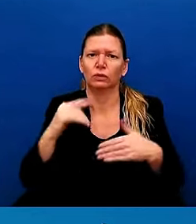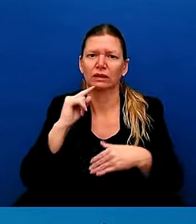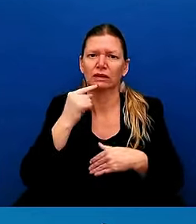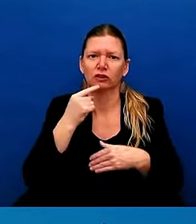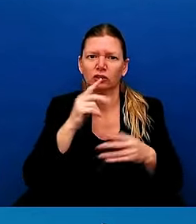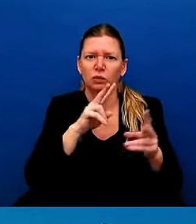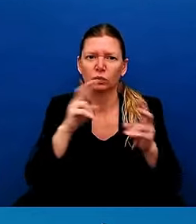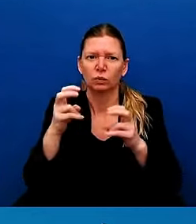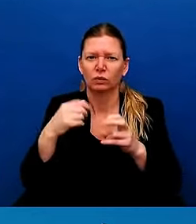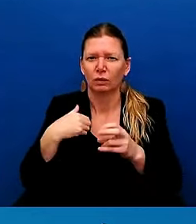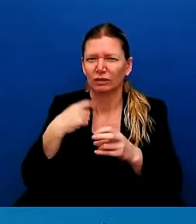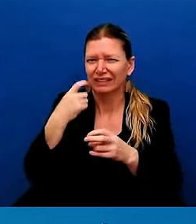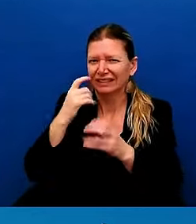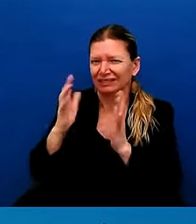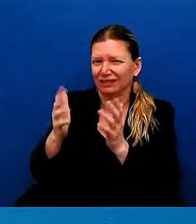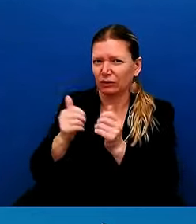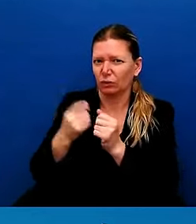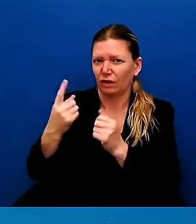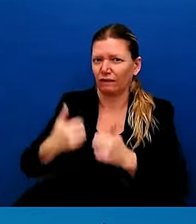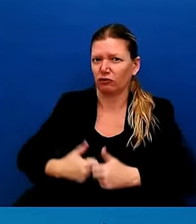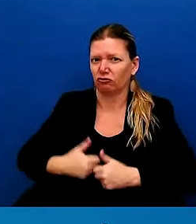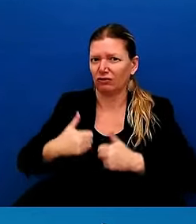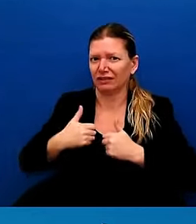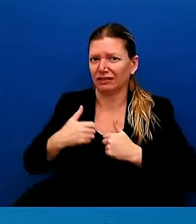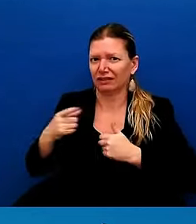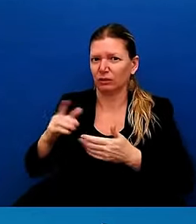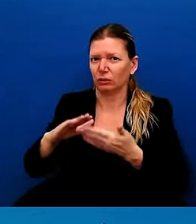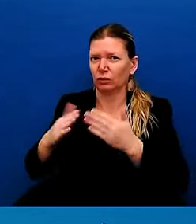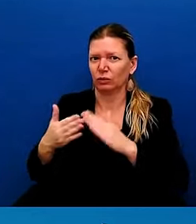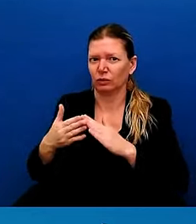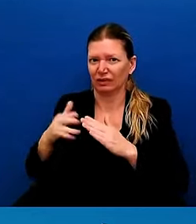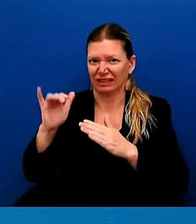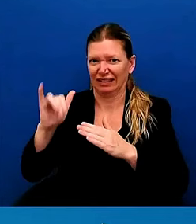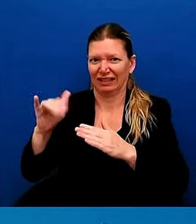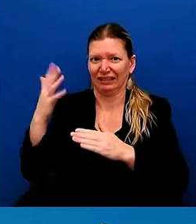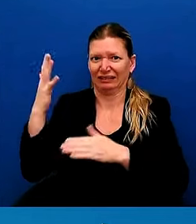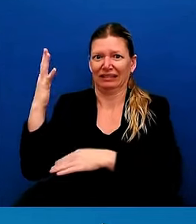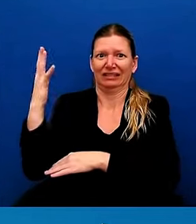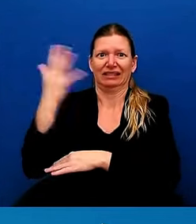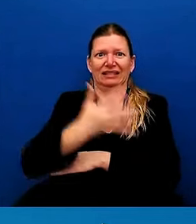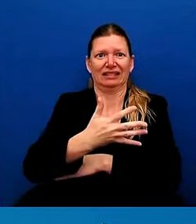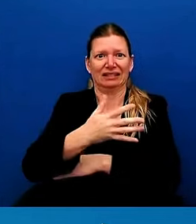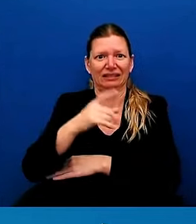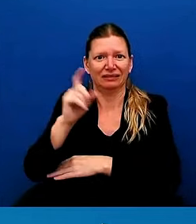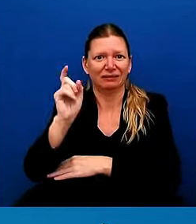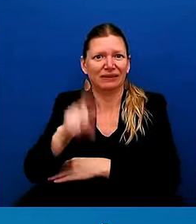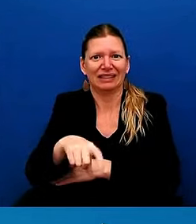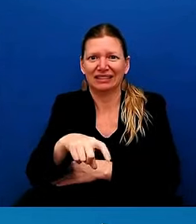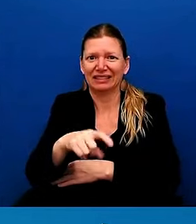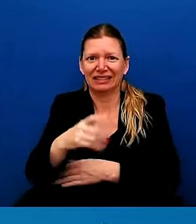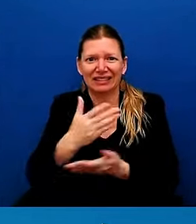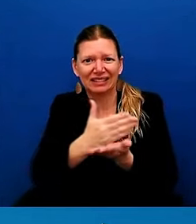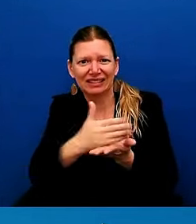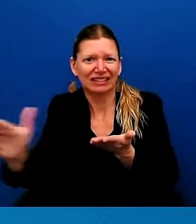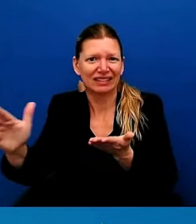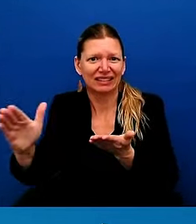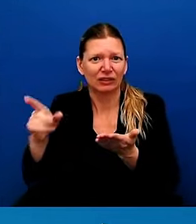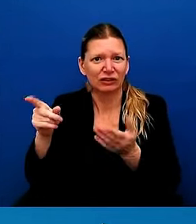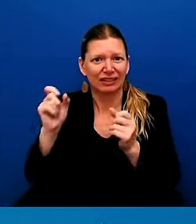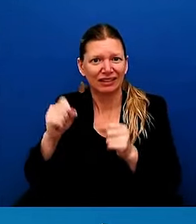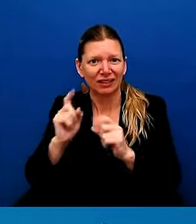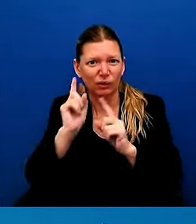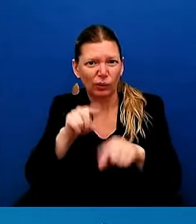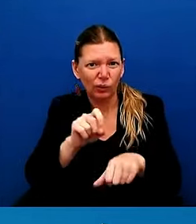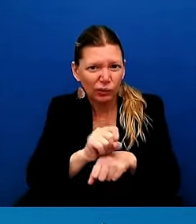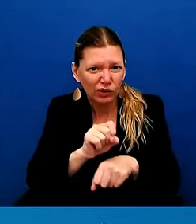removed so she can actually get to work and make sure that her child is able to get to school when the schools reopen. So this